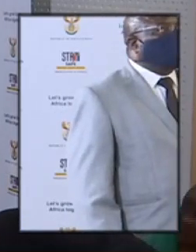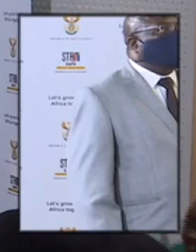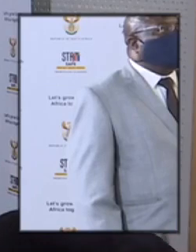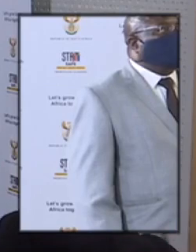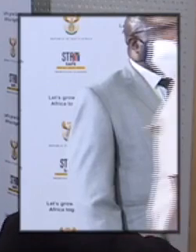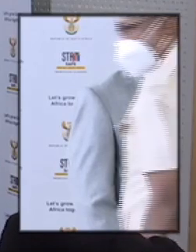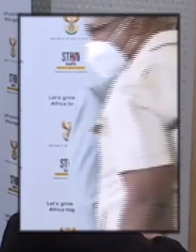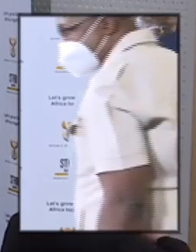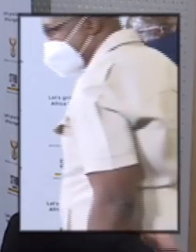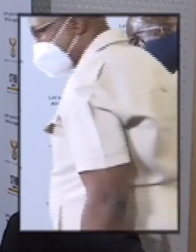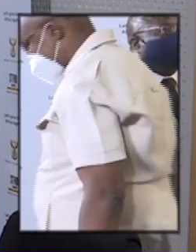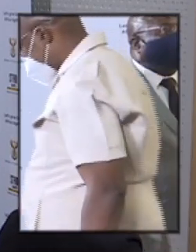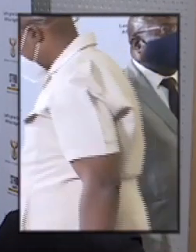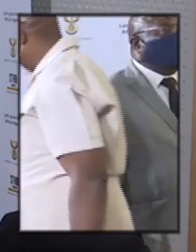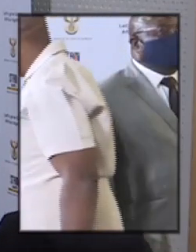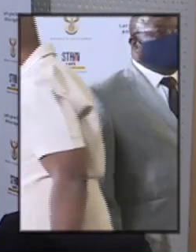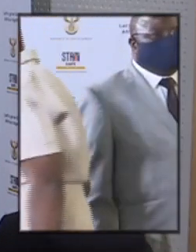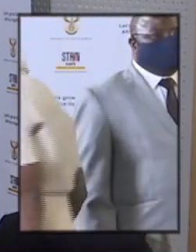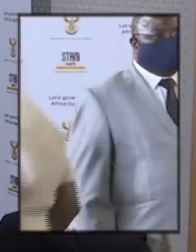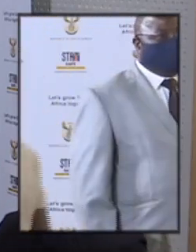thank you